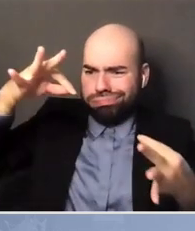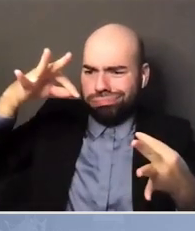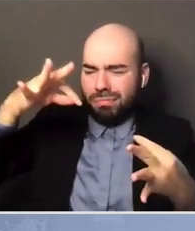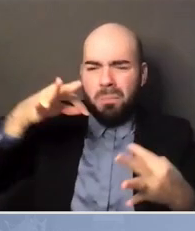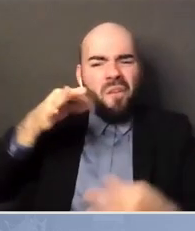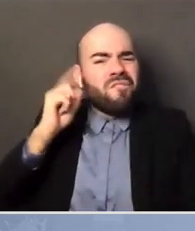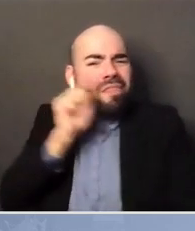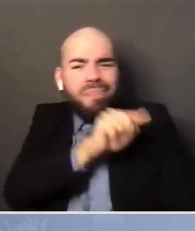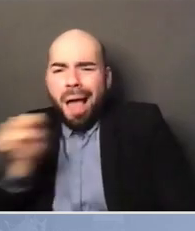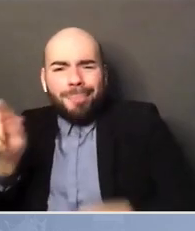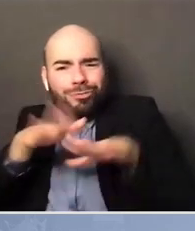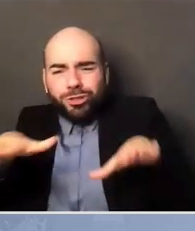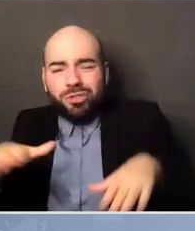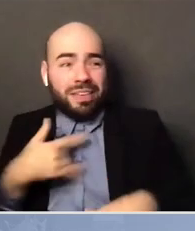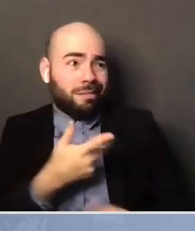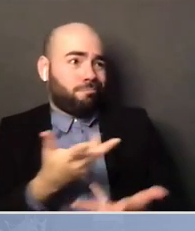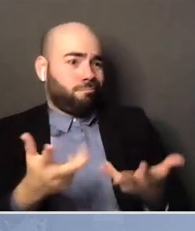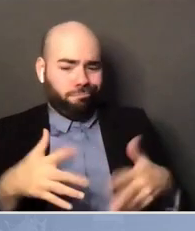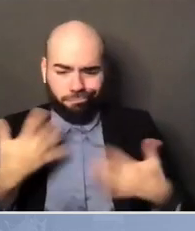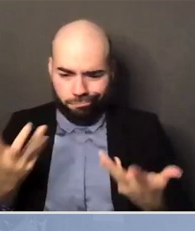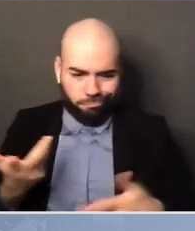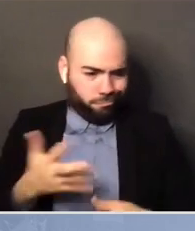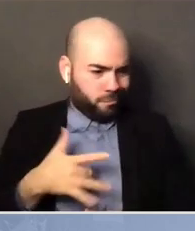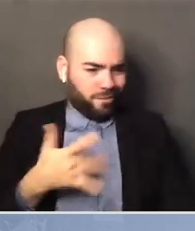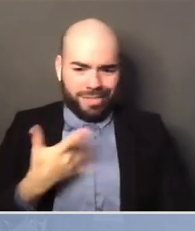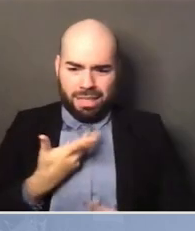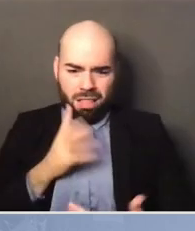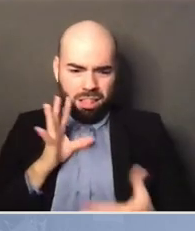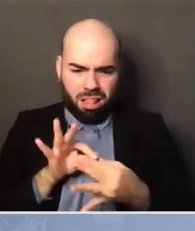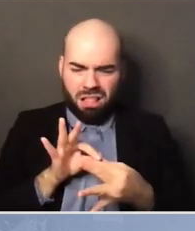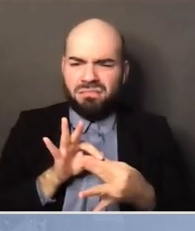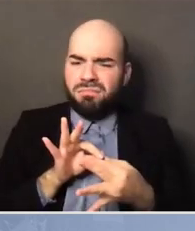their lived experience.